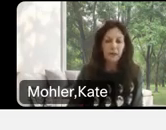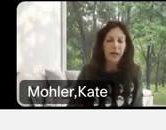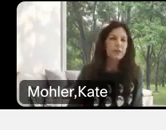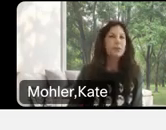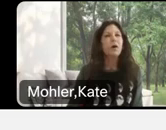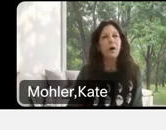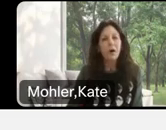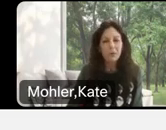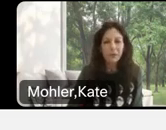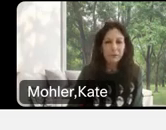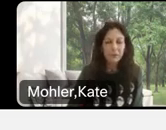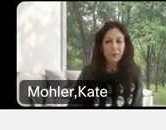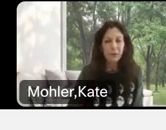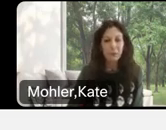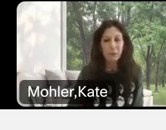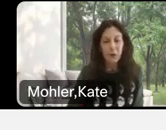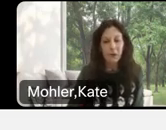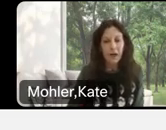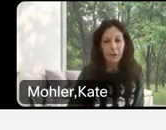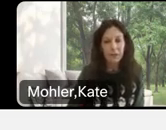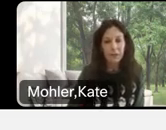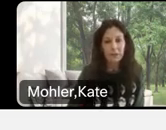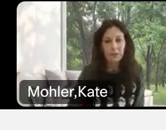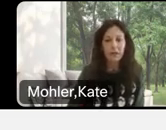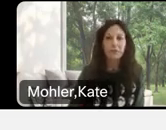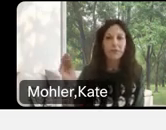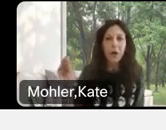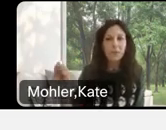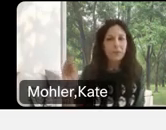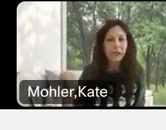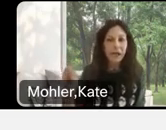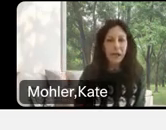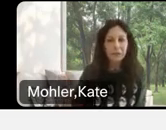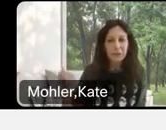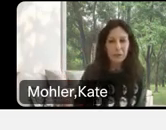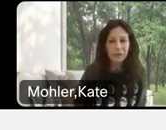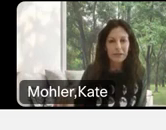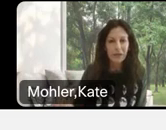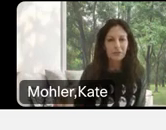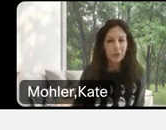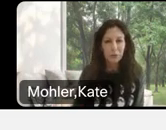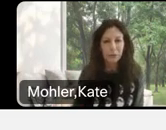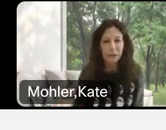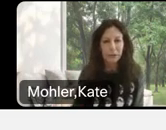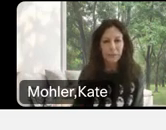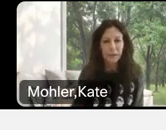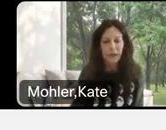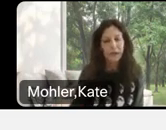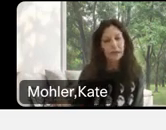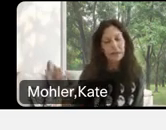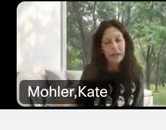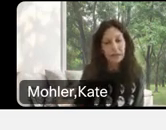benefit as do all people with remote accommodations from being able to attend virtually.